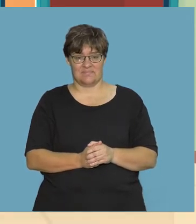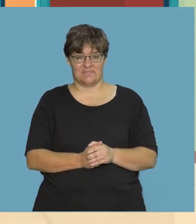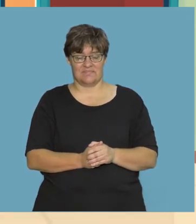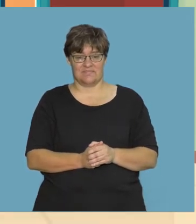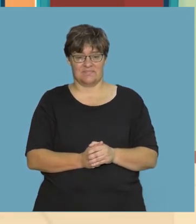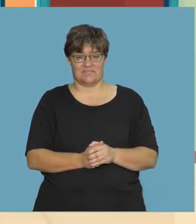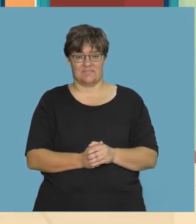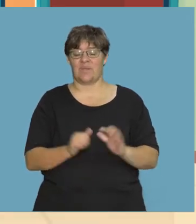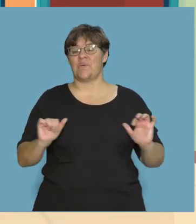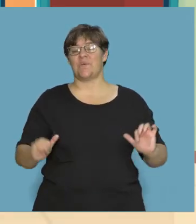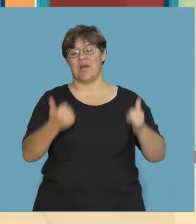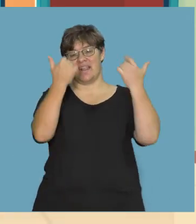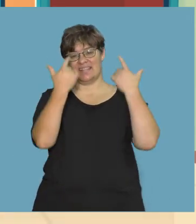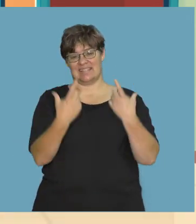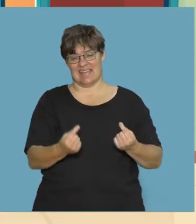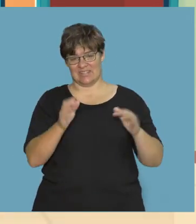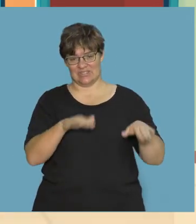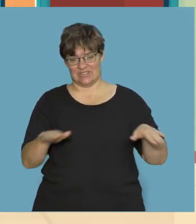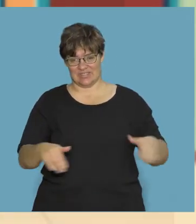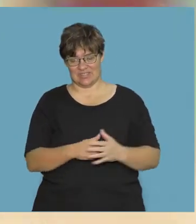Well done children!